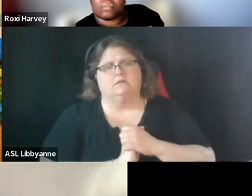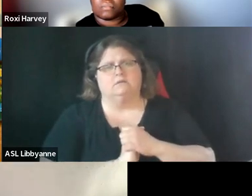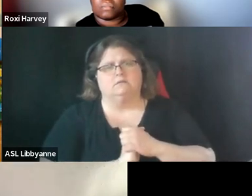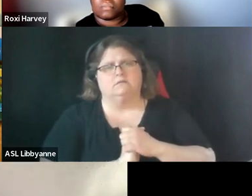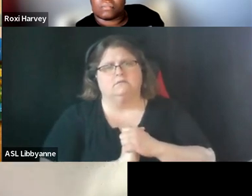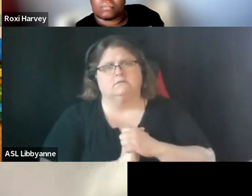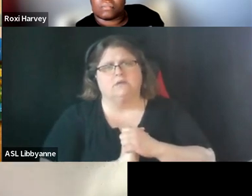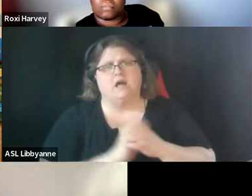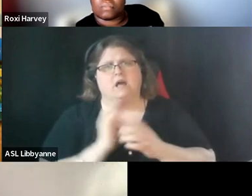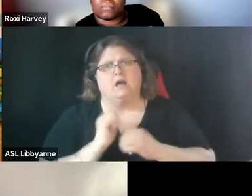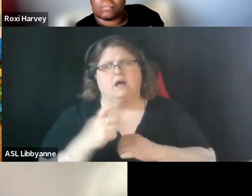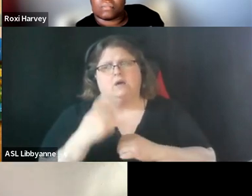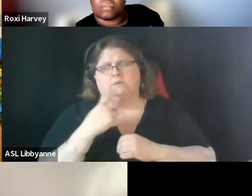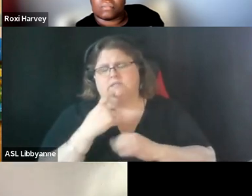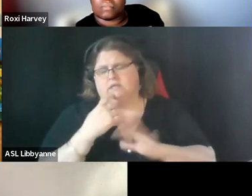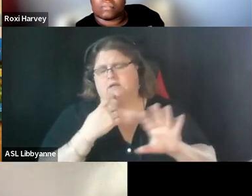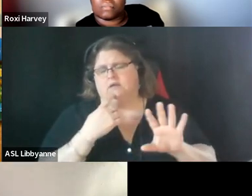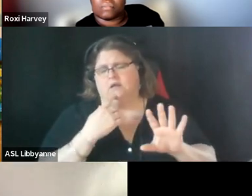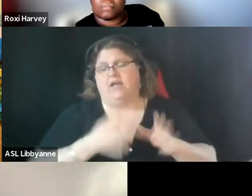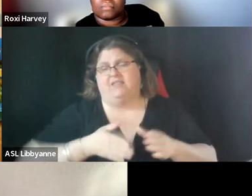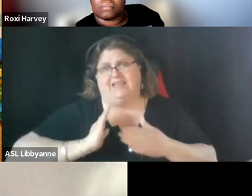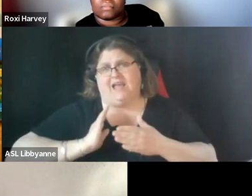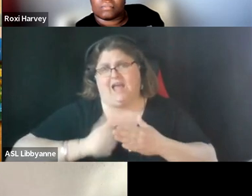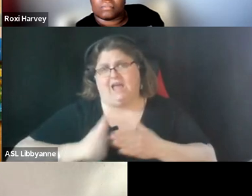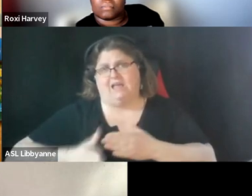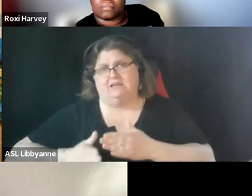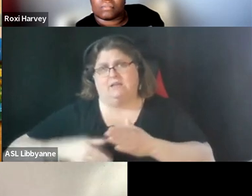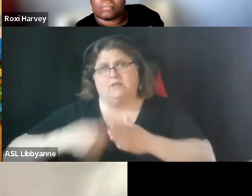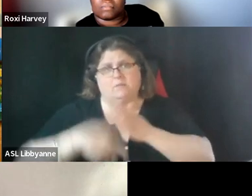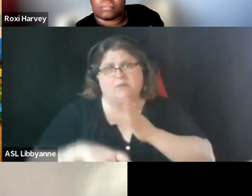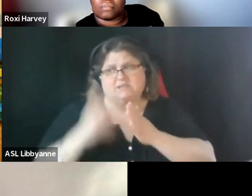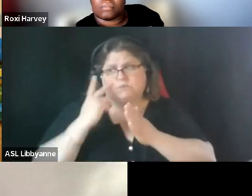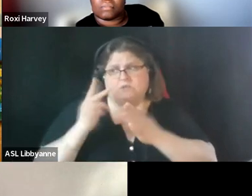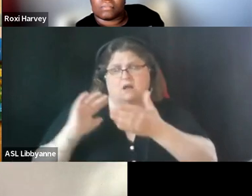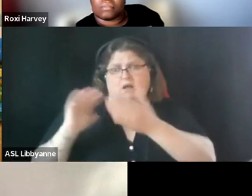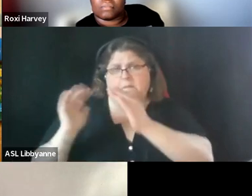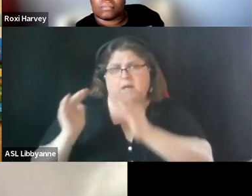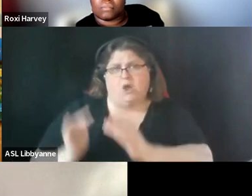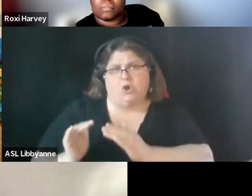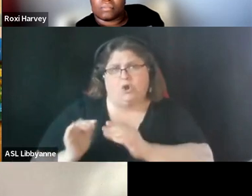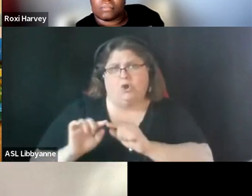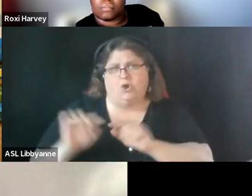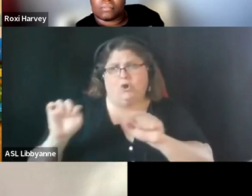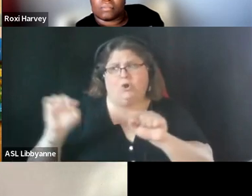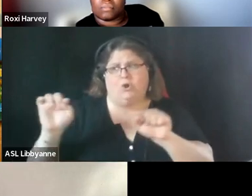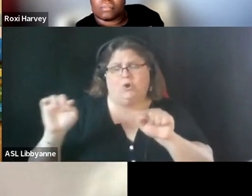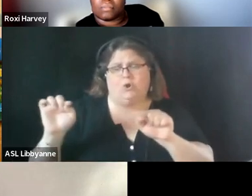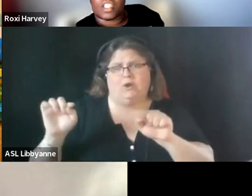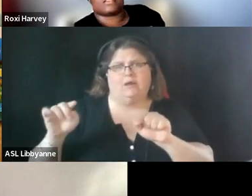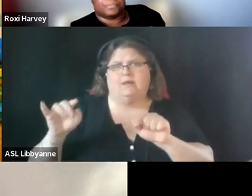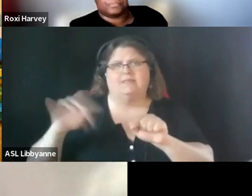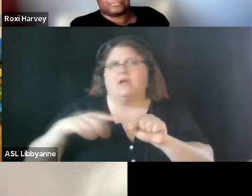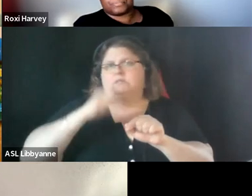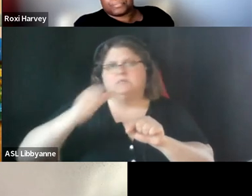that at the end of the pricing that we saw um was not the determining